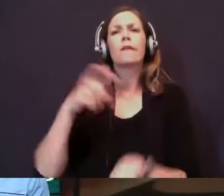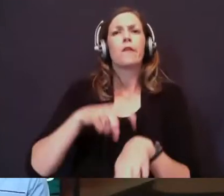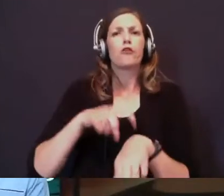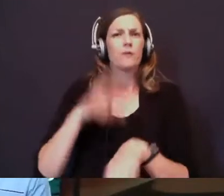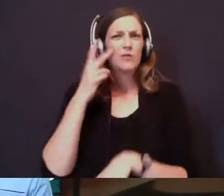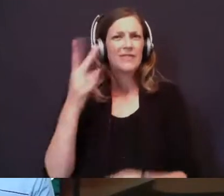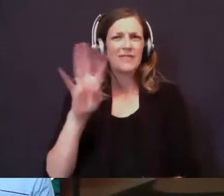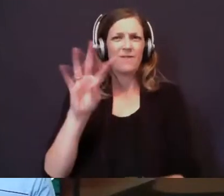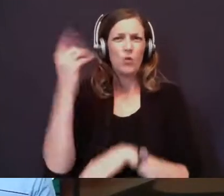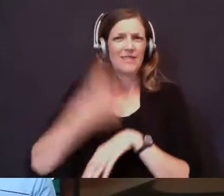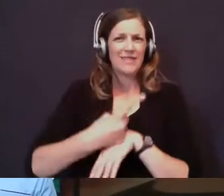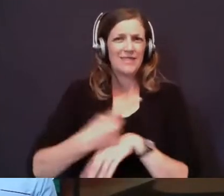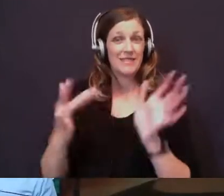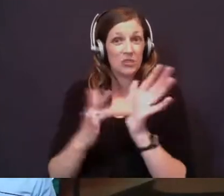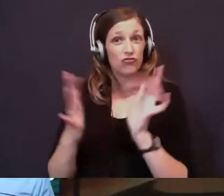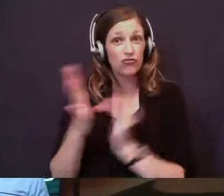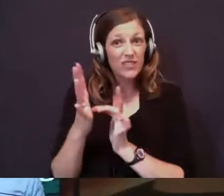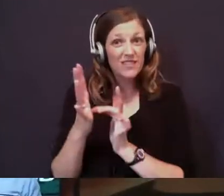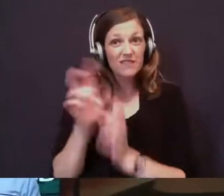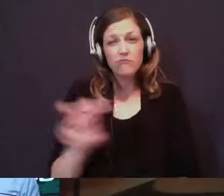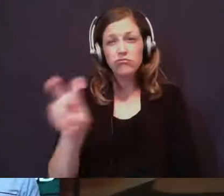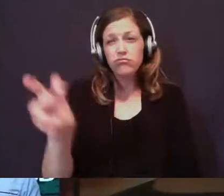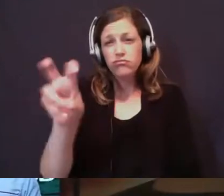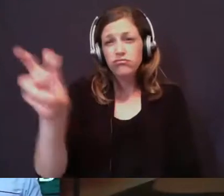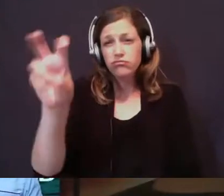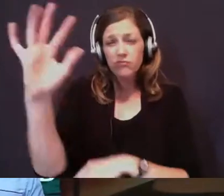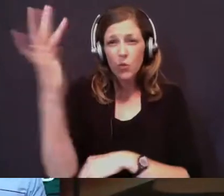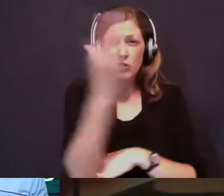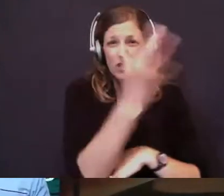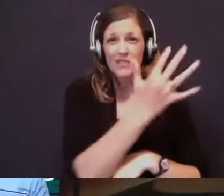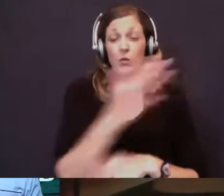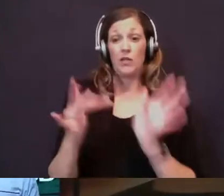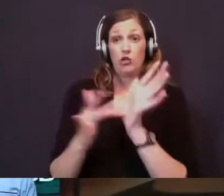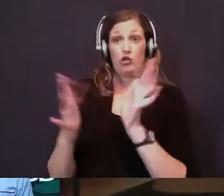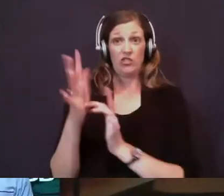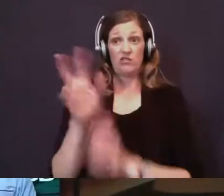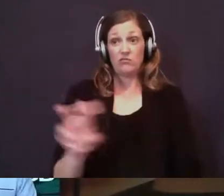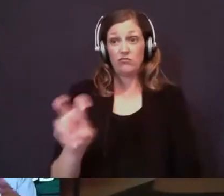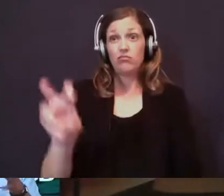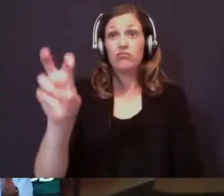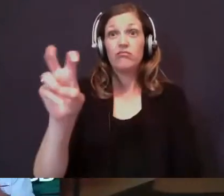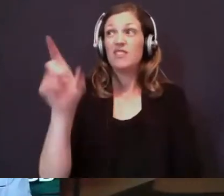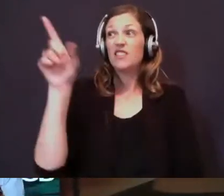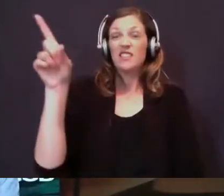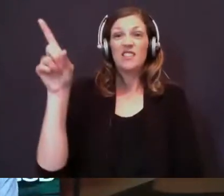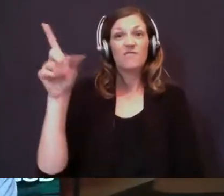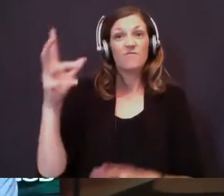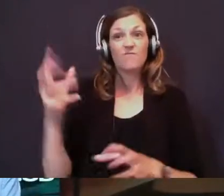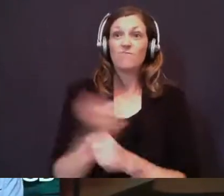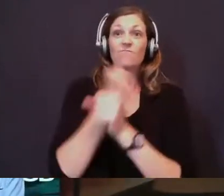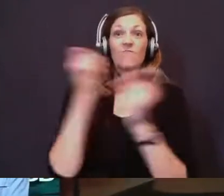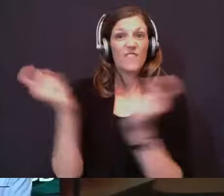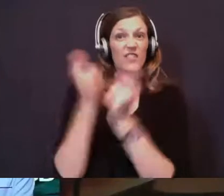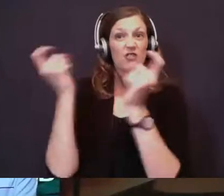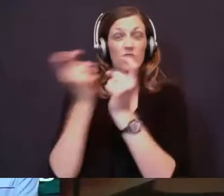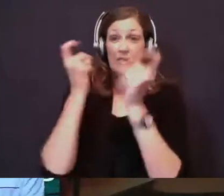days is Jesus. And when Jesus wanders in the wilderness, he actually claims victory. It's a time of great temptation for